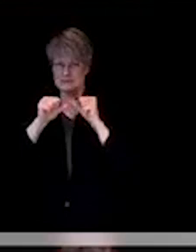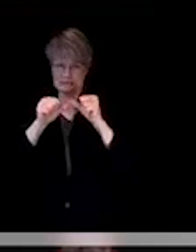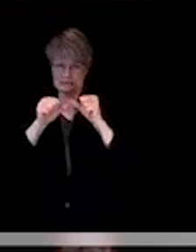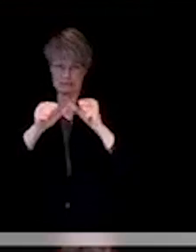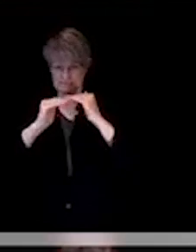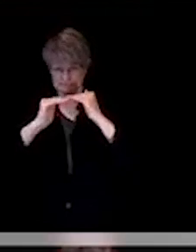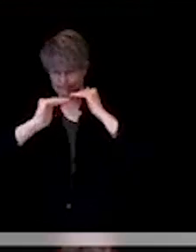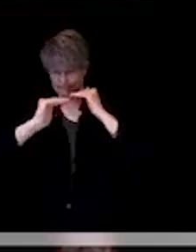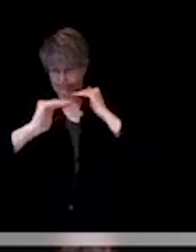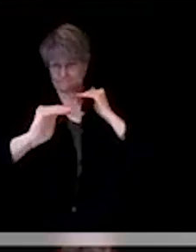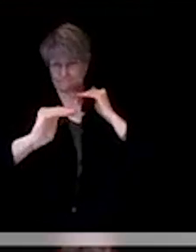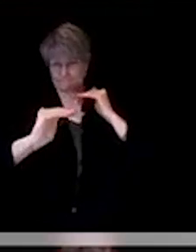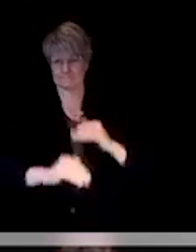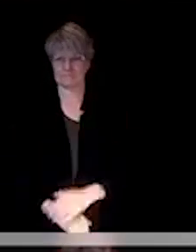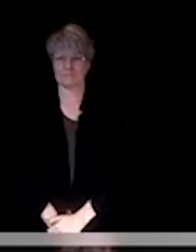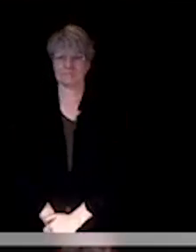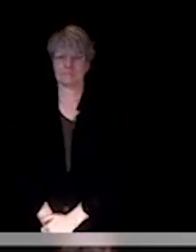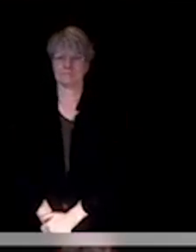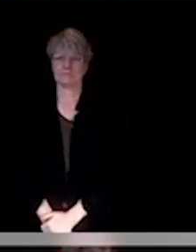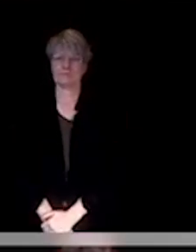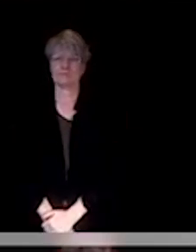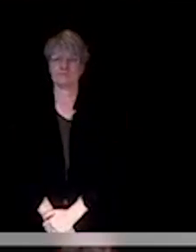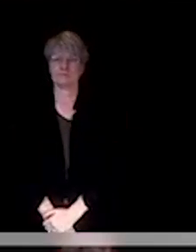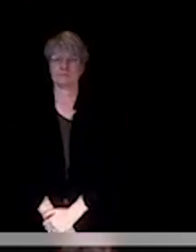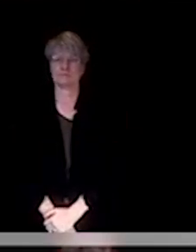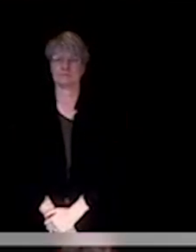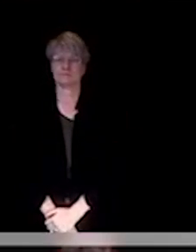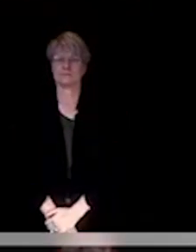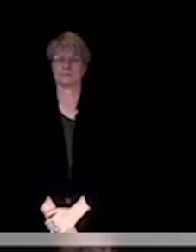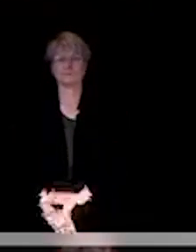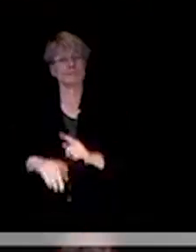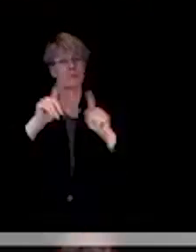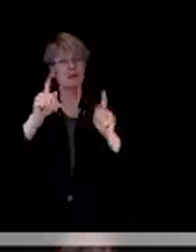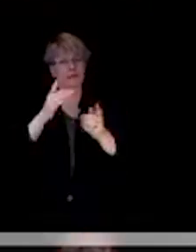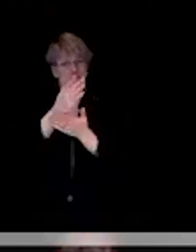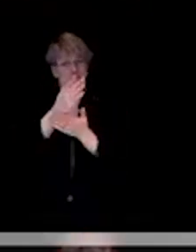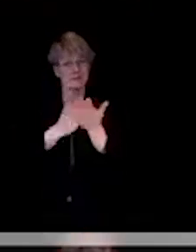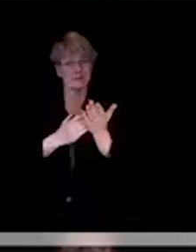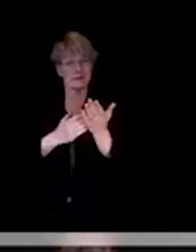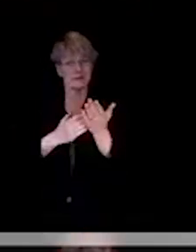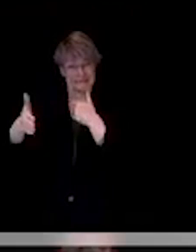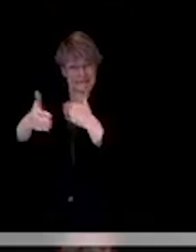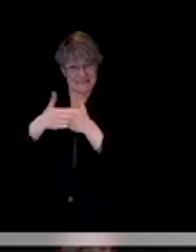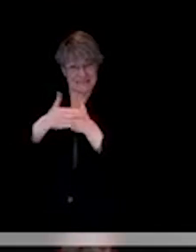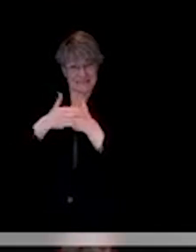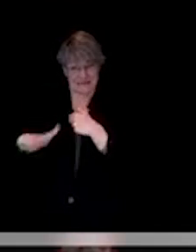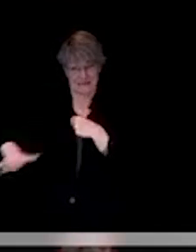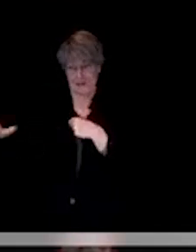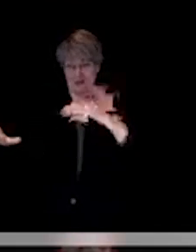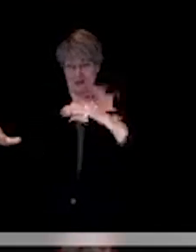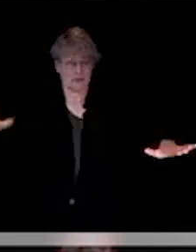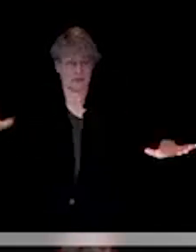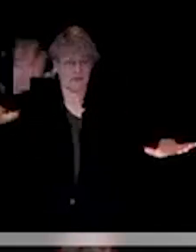over time. But there is some concerning numbers in surrounding areas, so we wanted to alert folks to that.